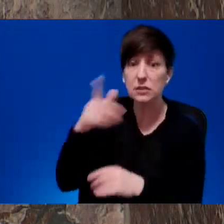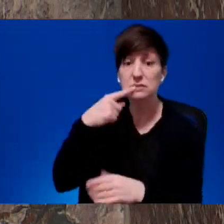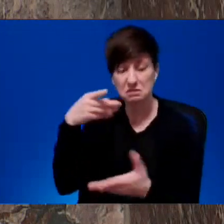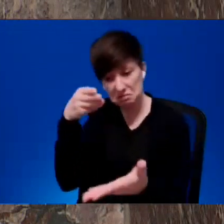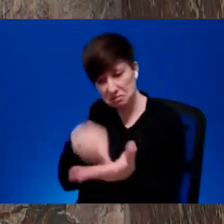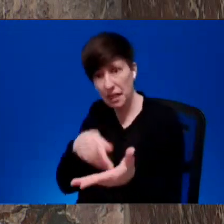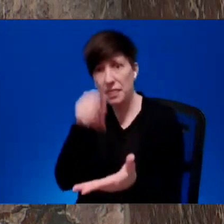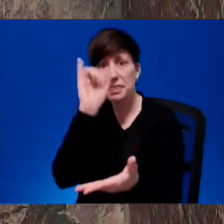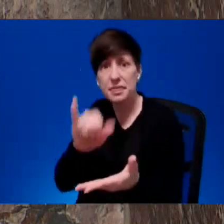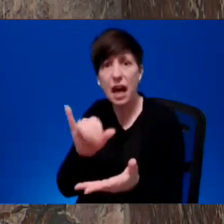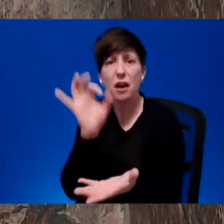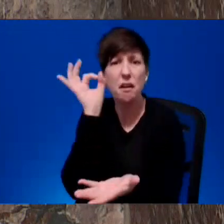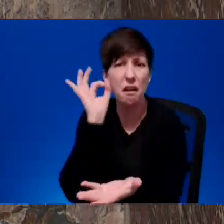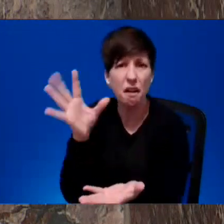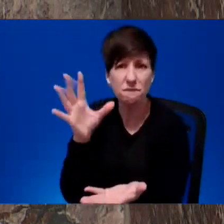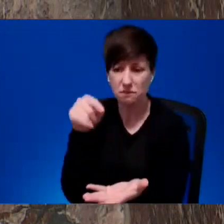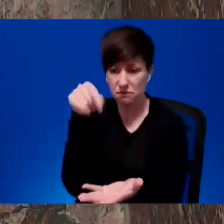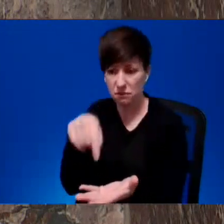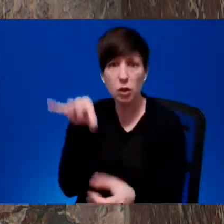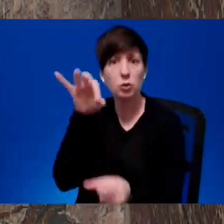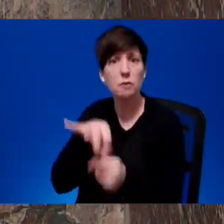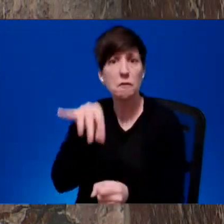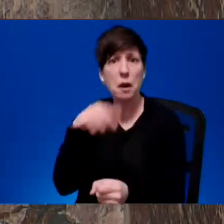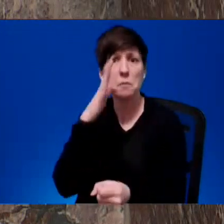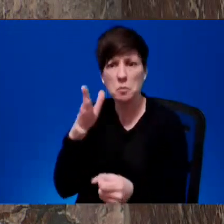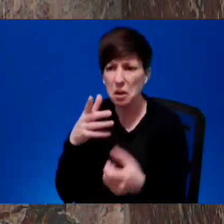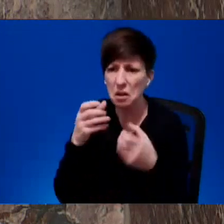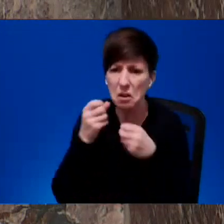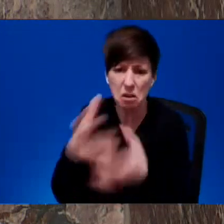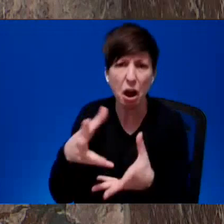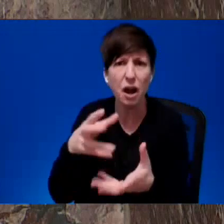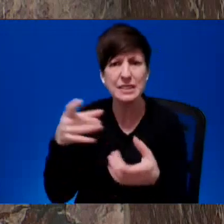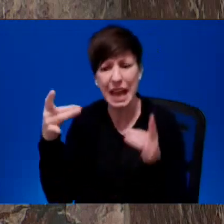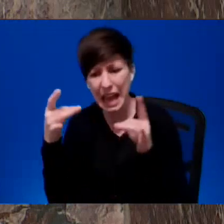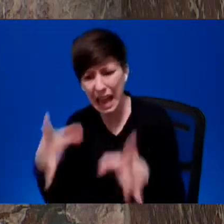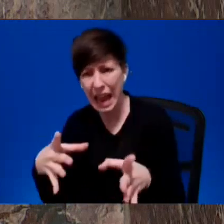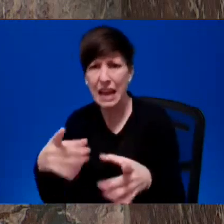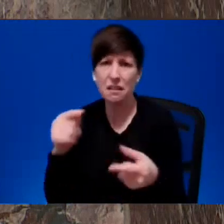referendum here in this House in clear and unequivocal terms?